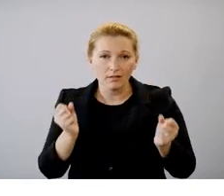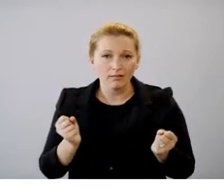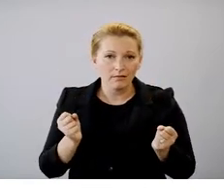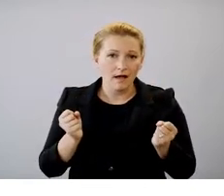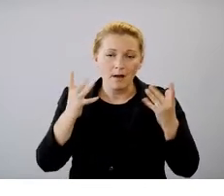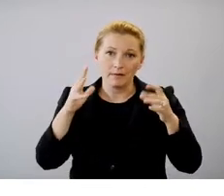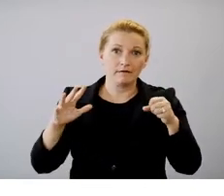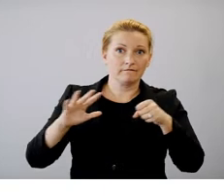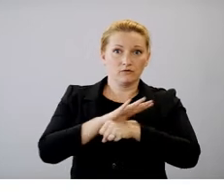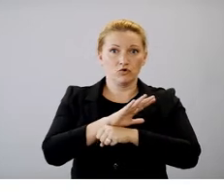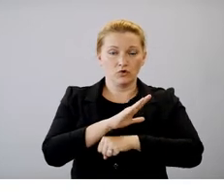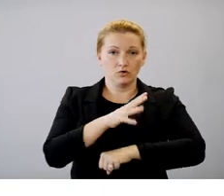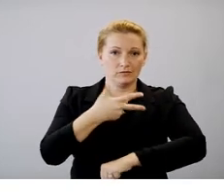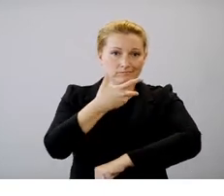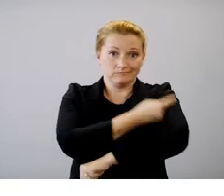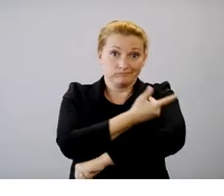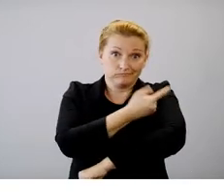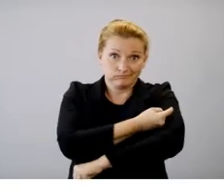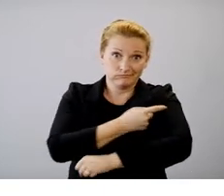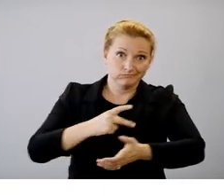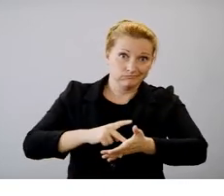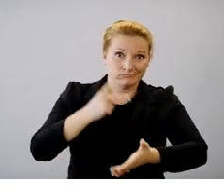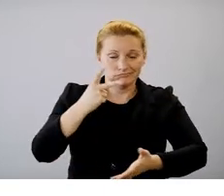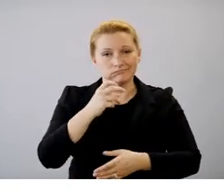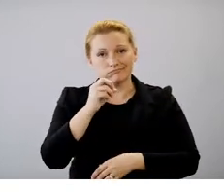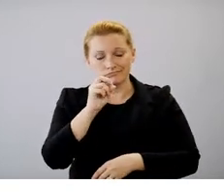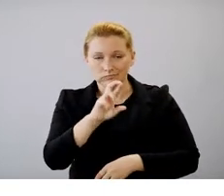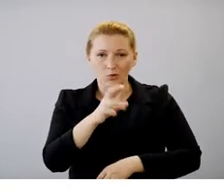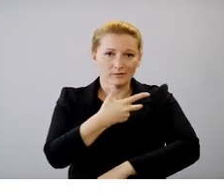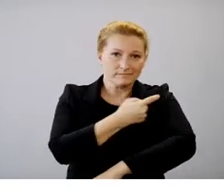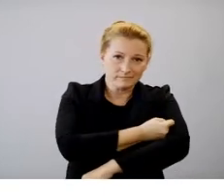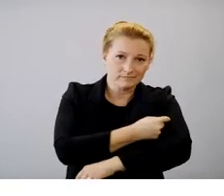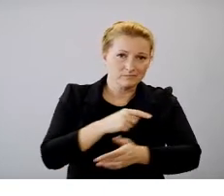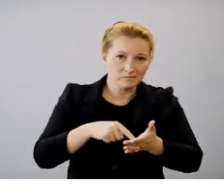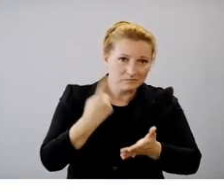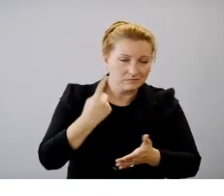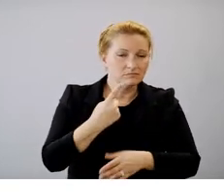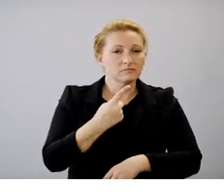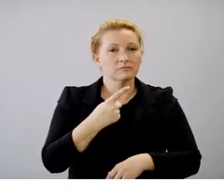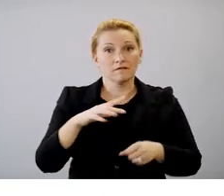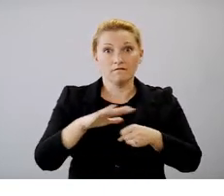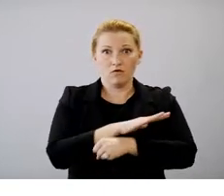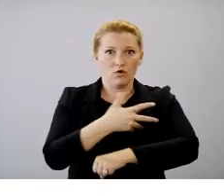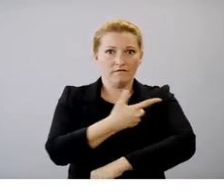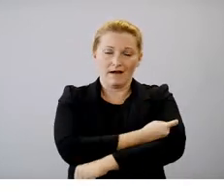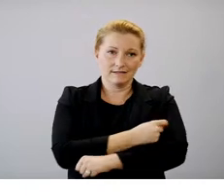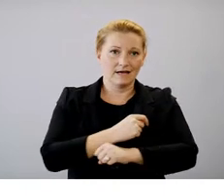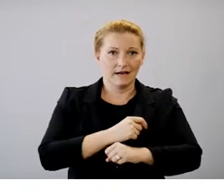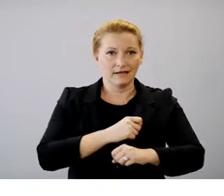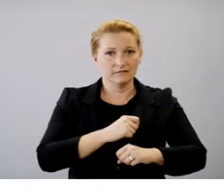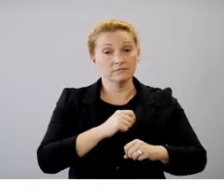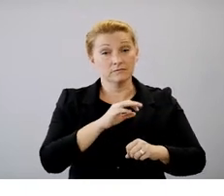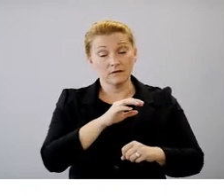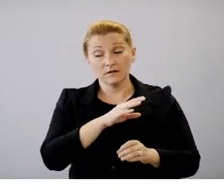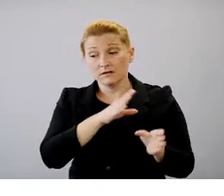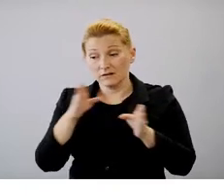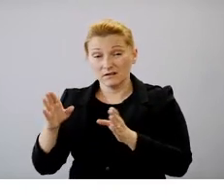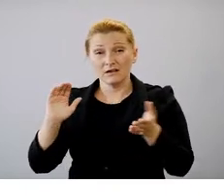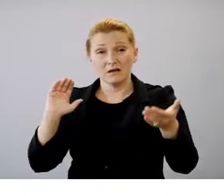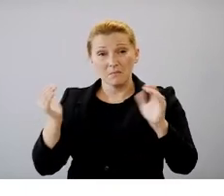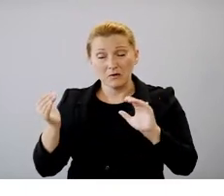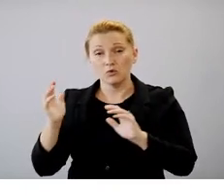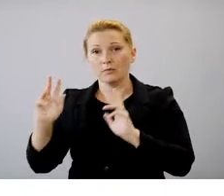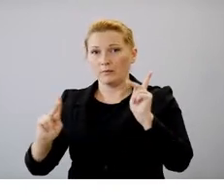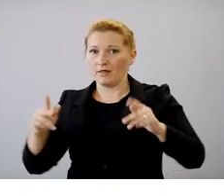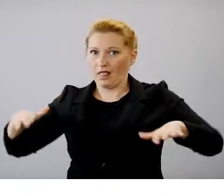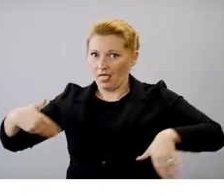versus the percent of cases that are not fully vaccinated. And the majority of individuals who are coming down with COVID-19 in the